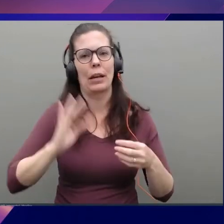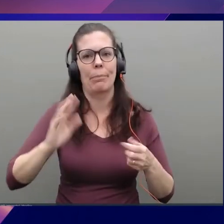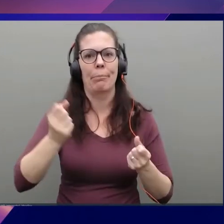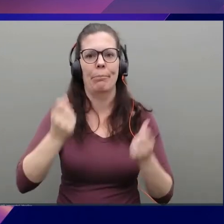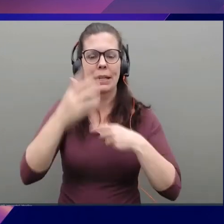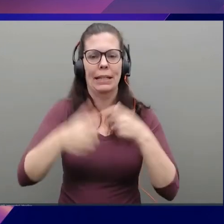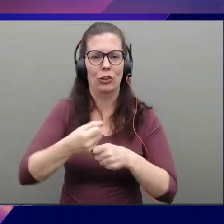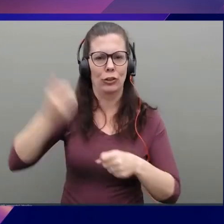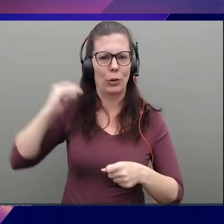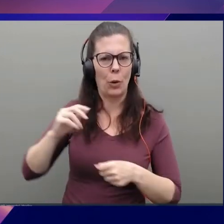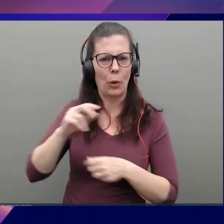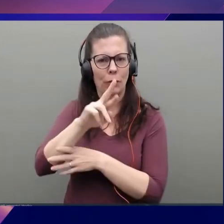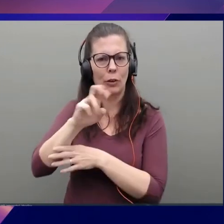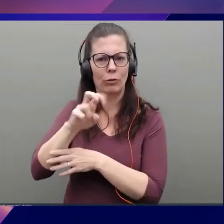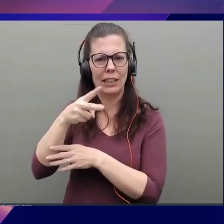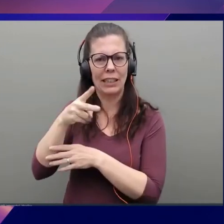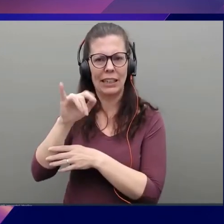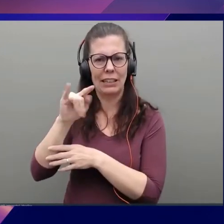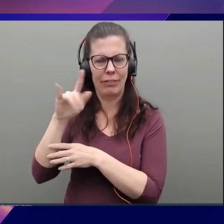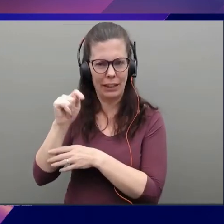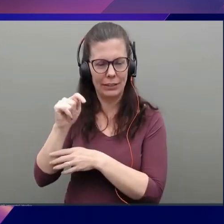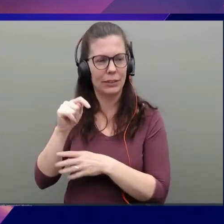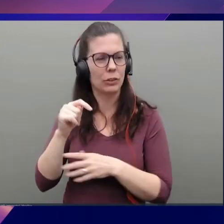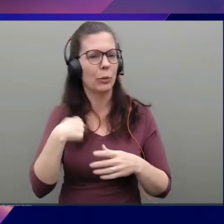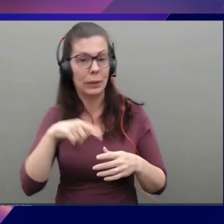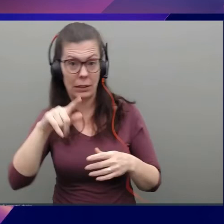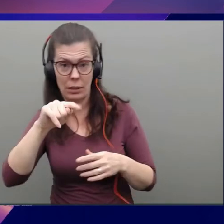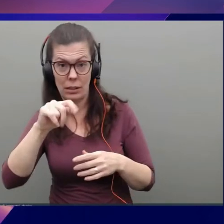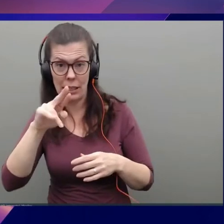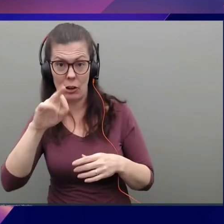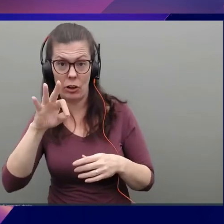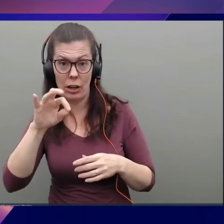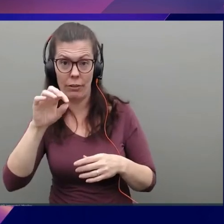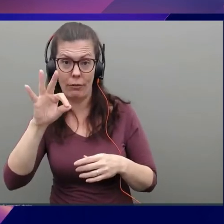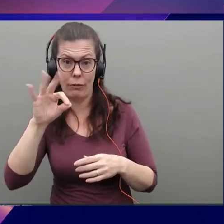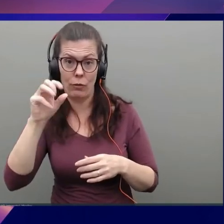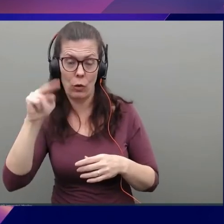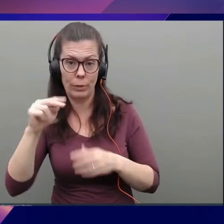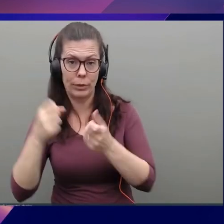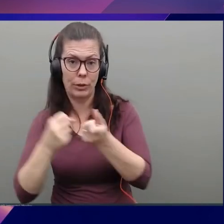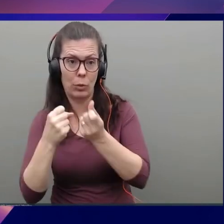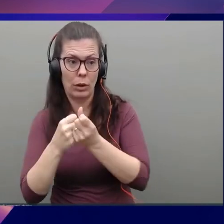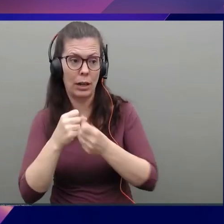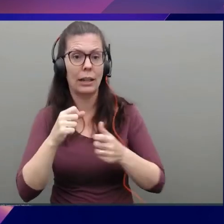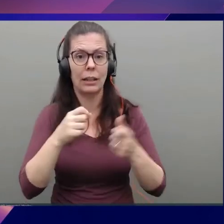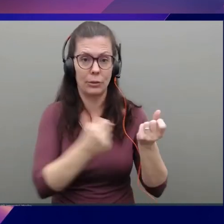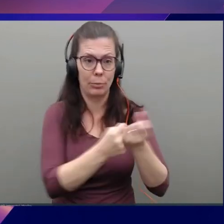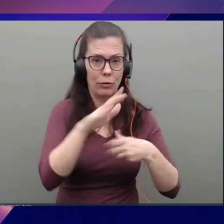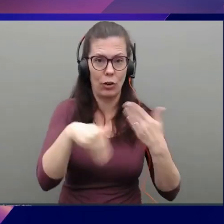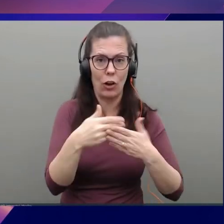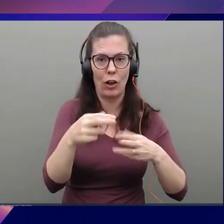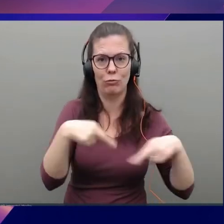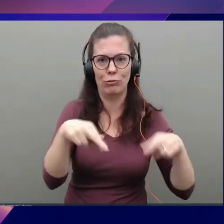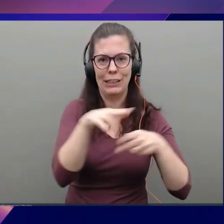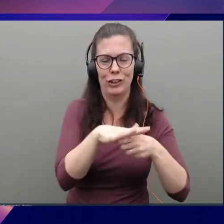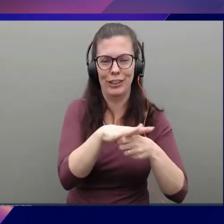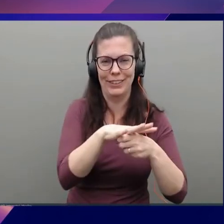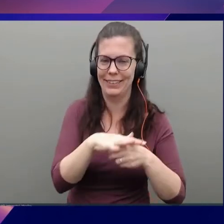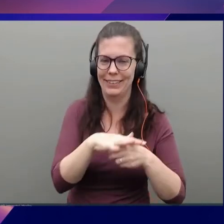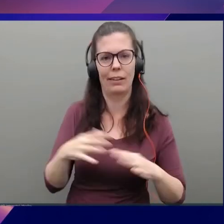got cheered for one thing, which is, like, we said we had Terraform support and support for all regions. And, like, that was just, like, low bar.